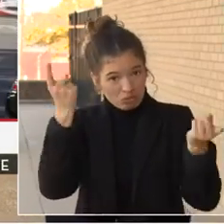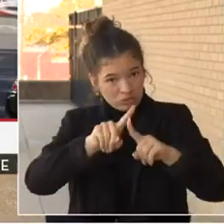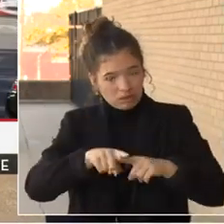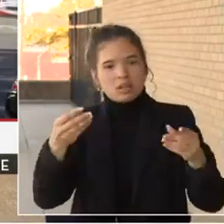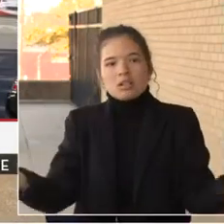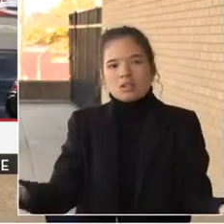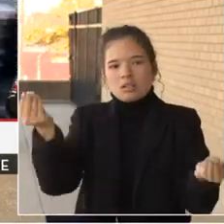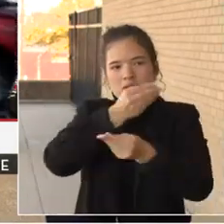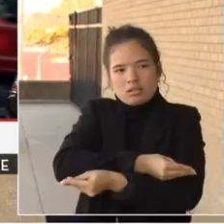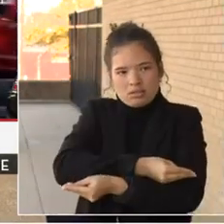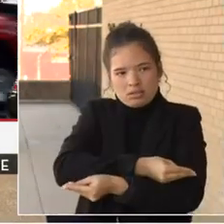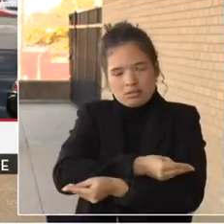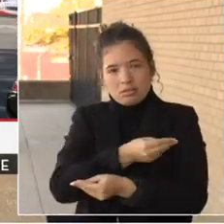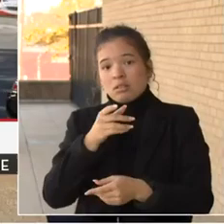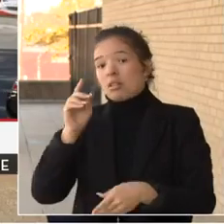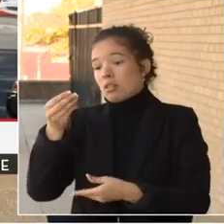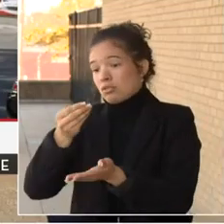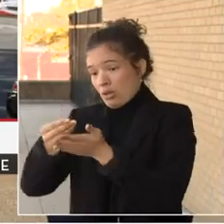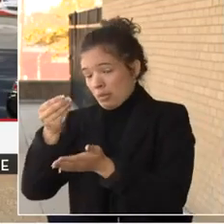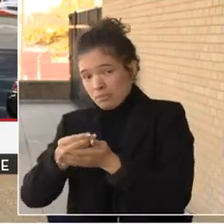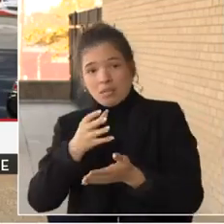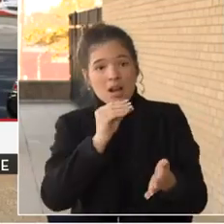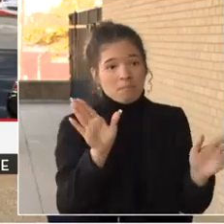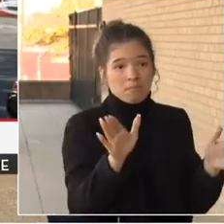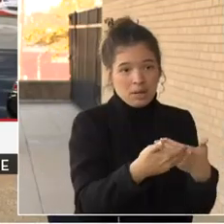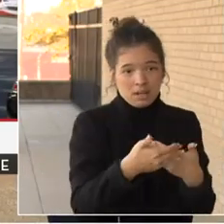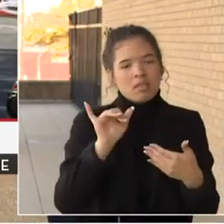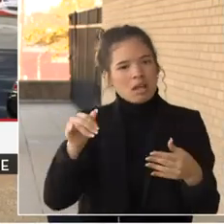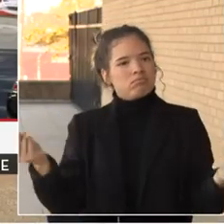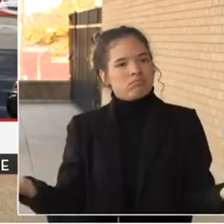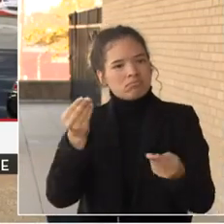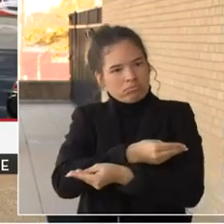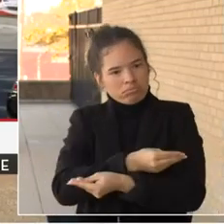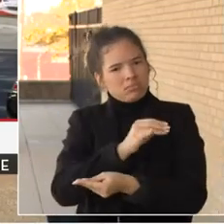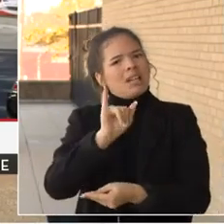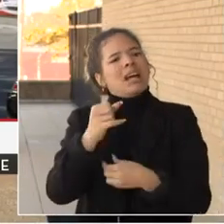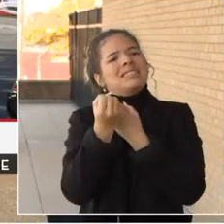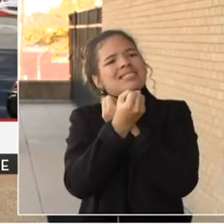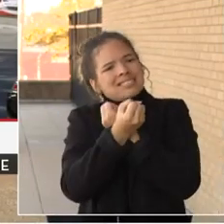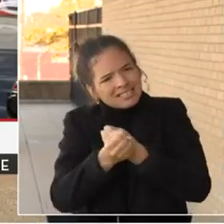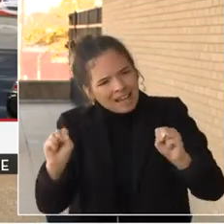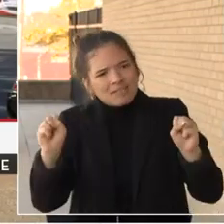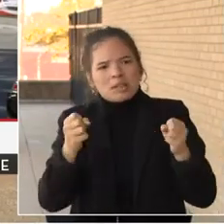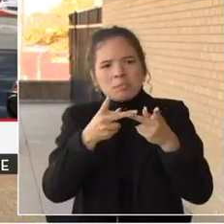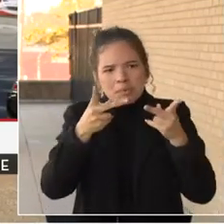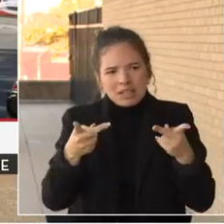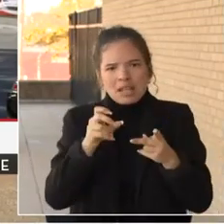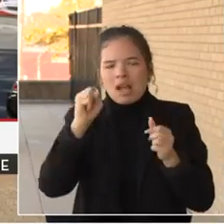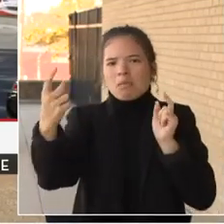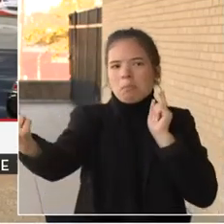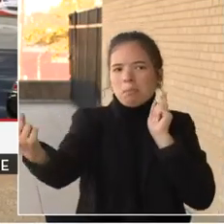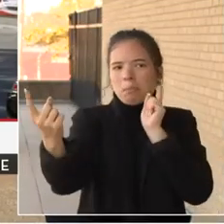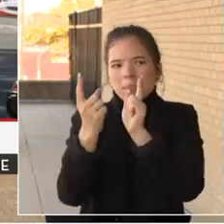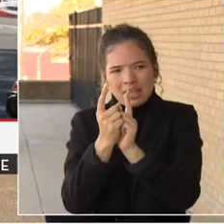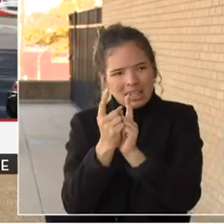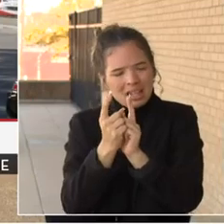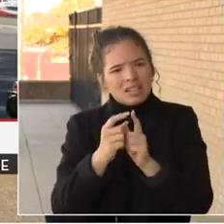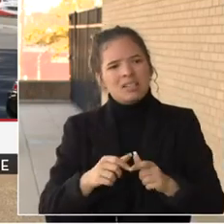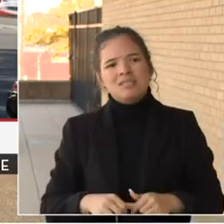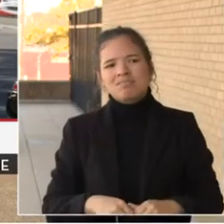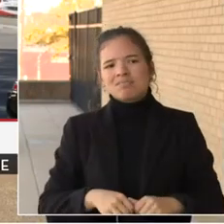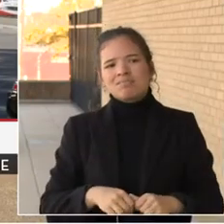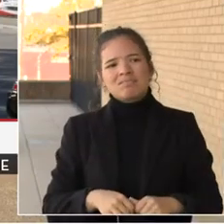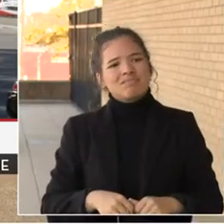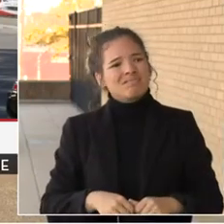please do it at its Safe Exchange Zones. We ask you not to meet up with strangers at their home